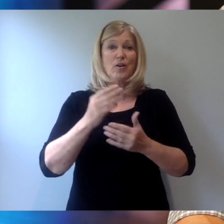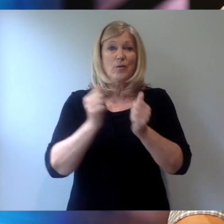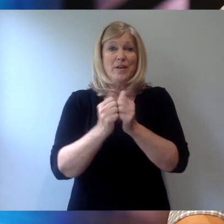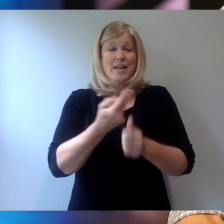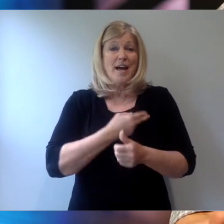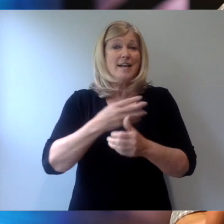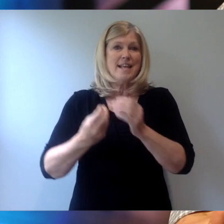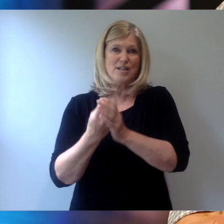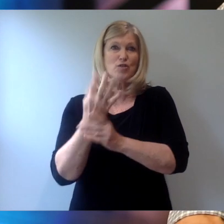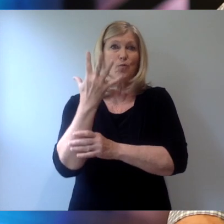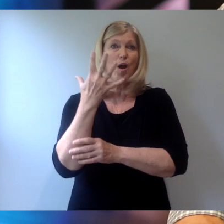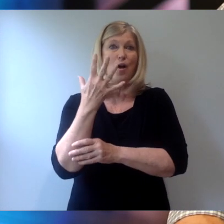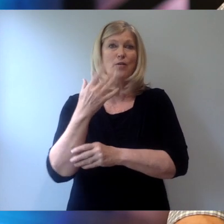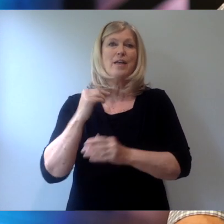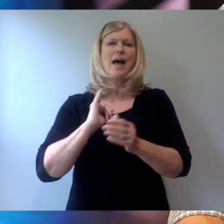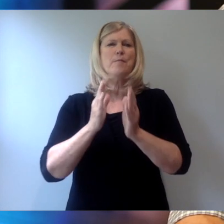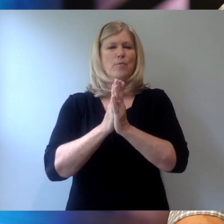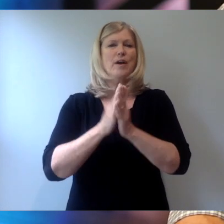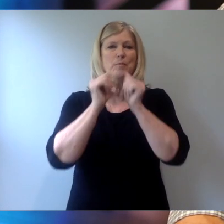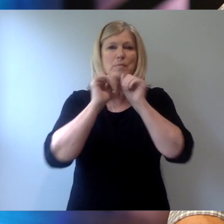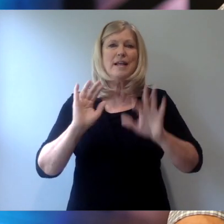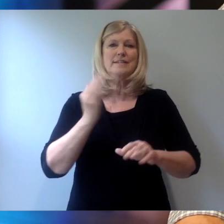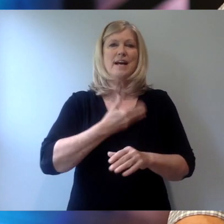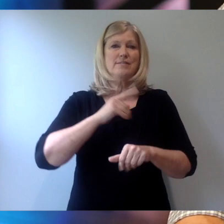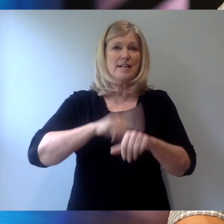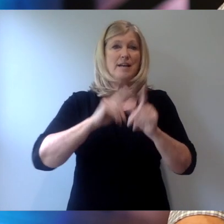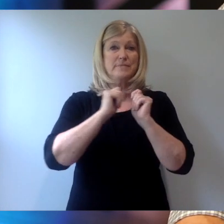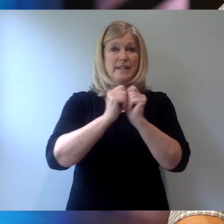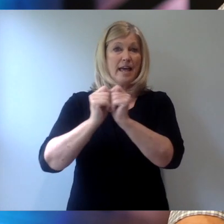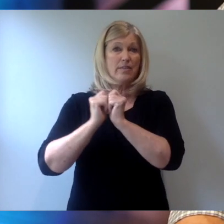own growth opportunity. I pray that you would bless our time together.